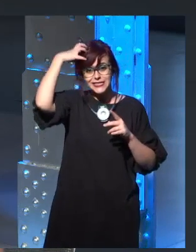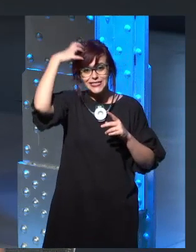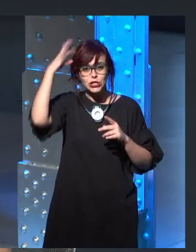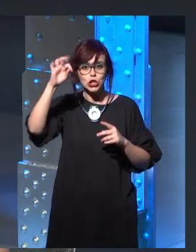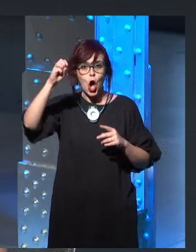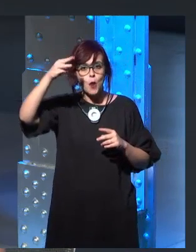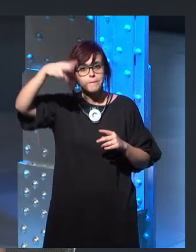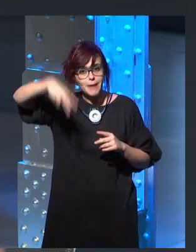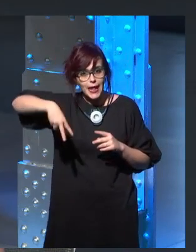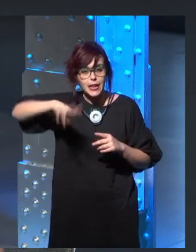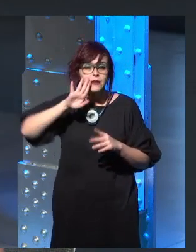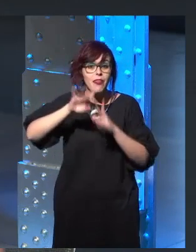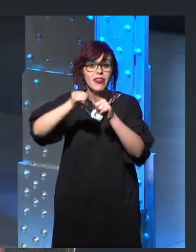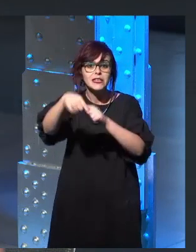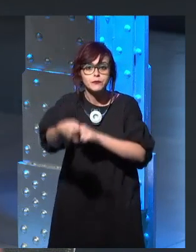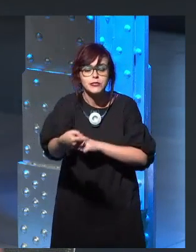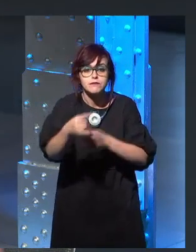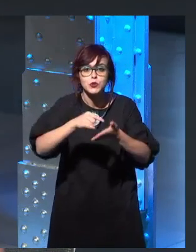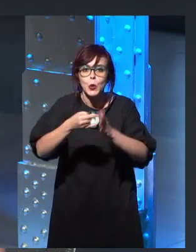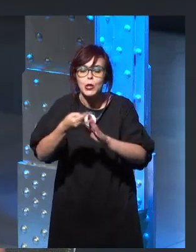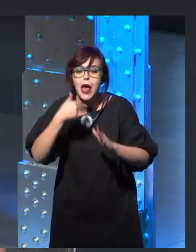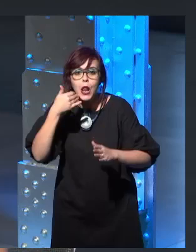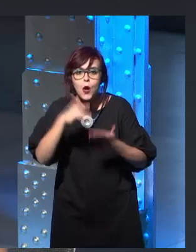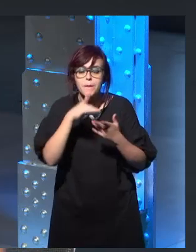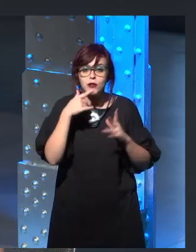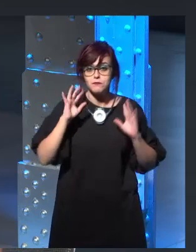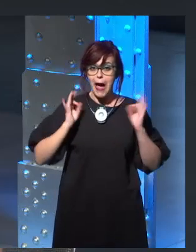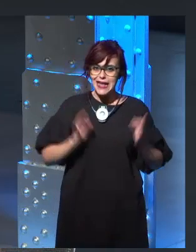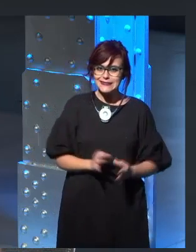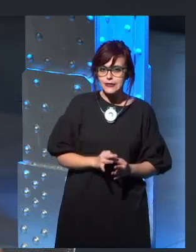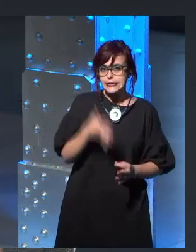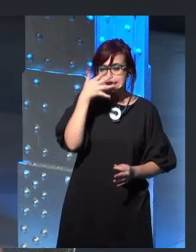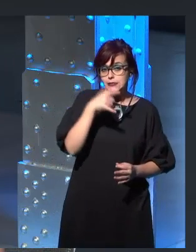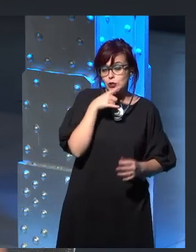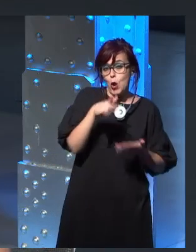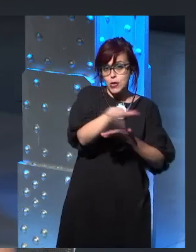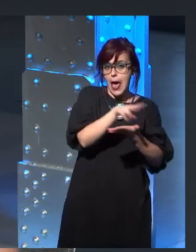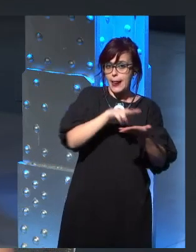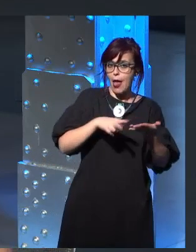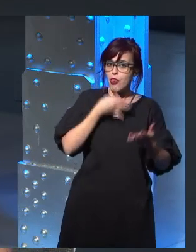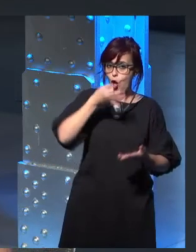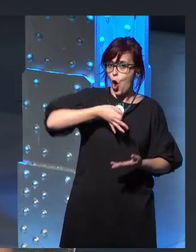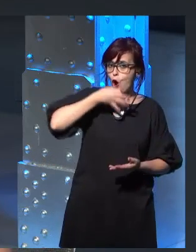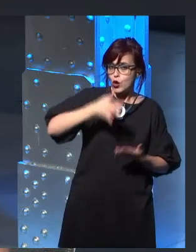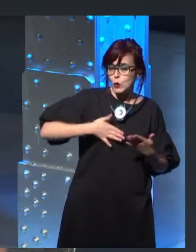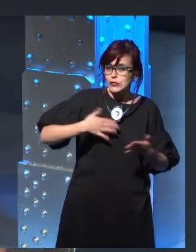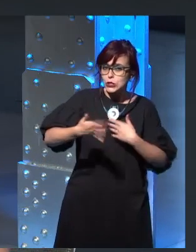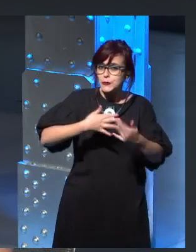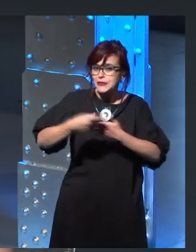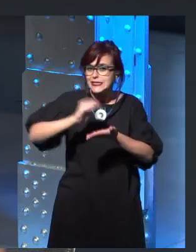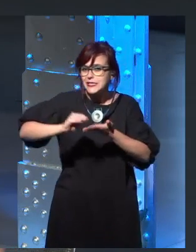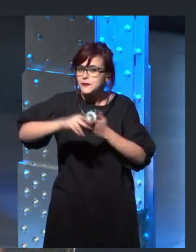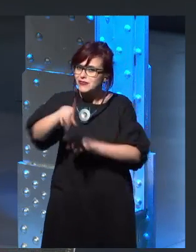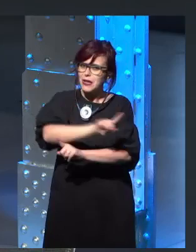uh, our maester would write about anyway. he, uh, he, is not really writing a, uh, sort of, what